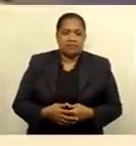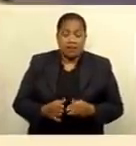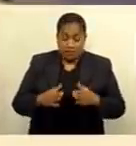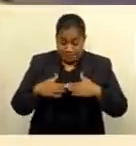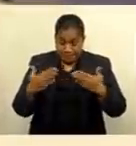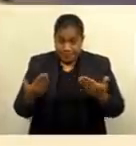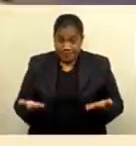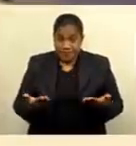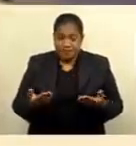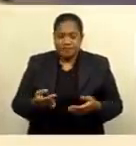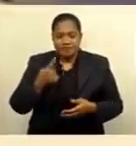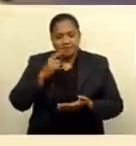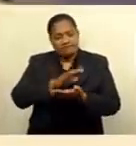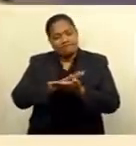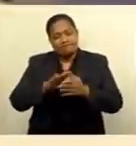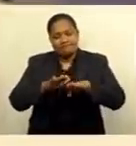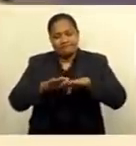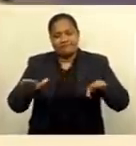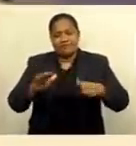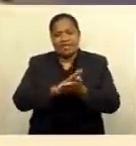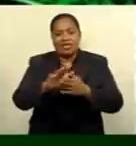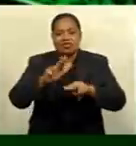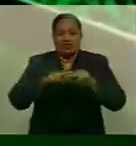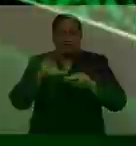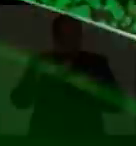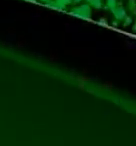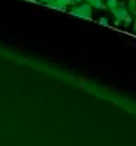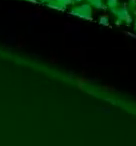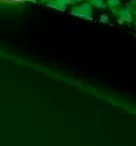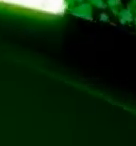now, that's all from your HFC bank. Minaka.